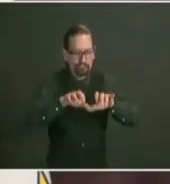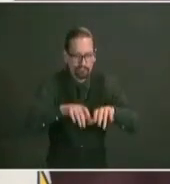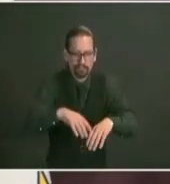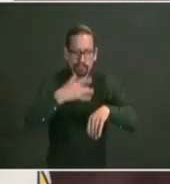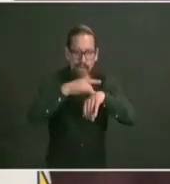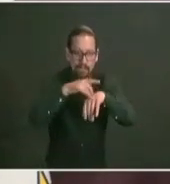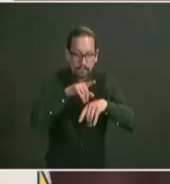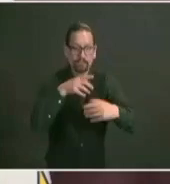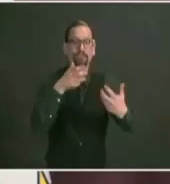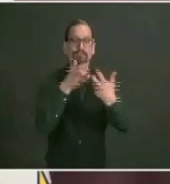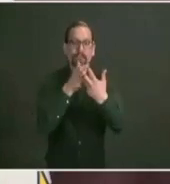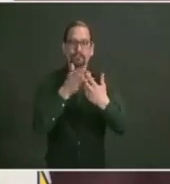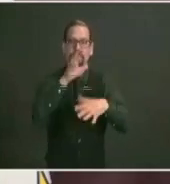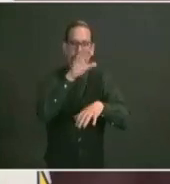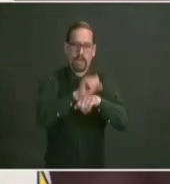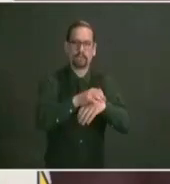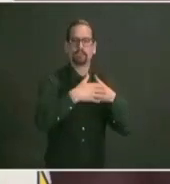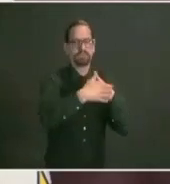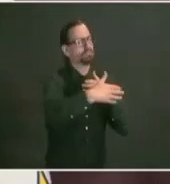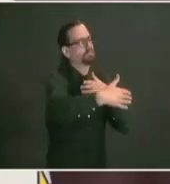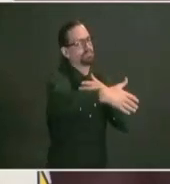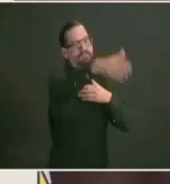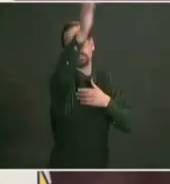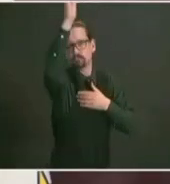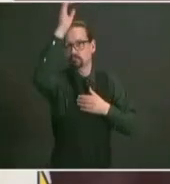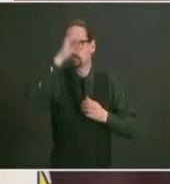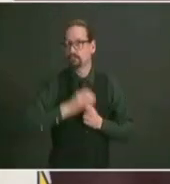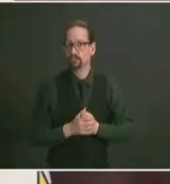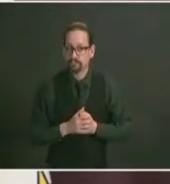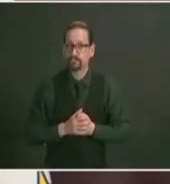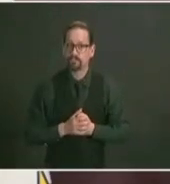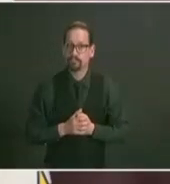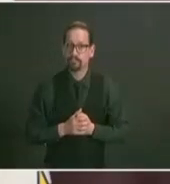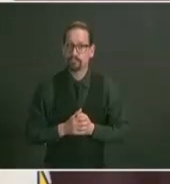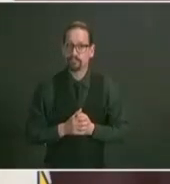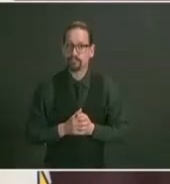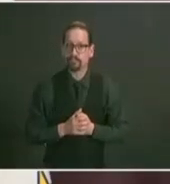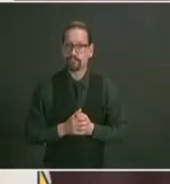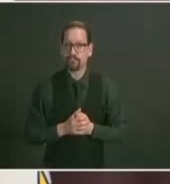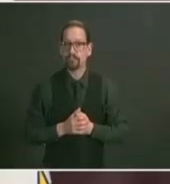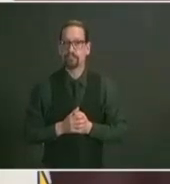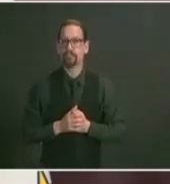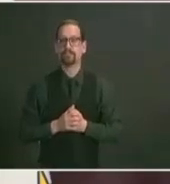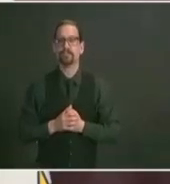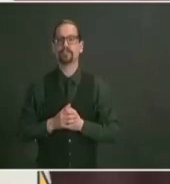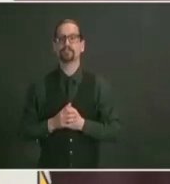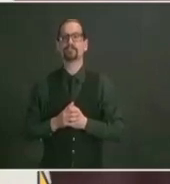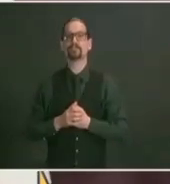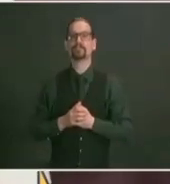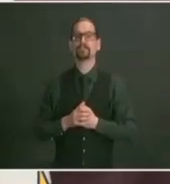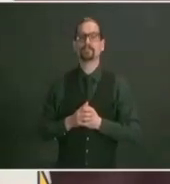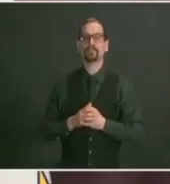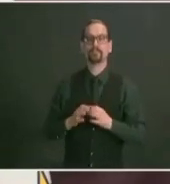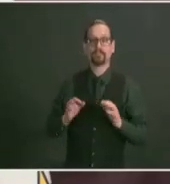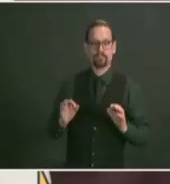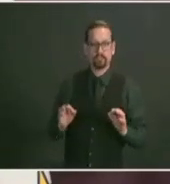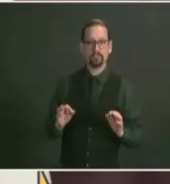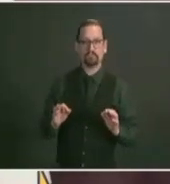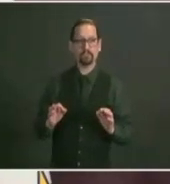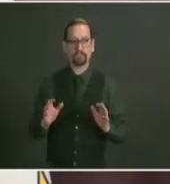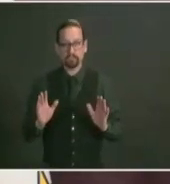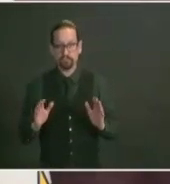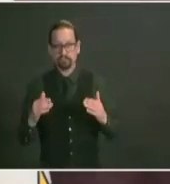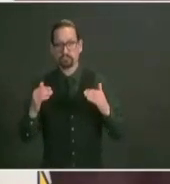subsequent uh two weeks or so building out from there but by that time we will want to have